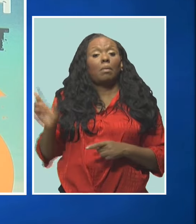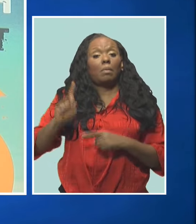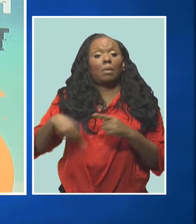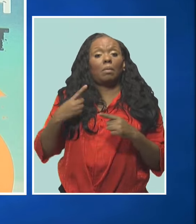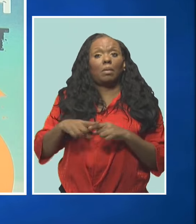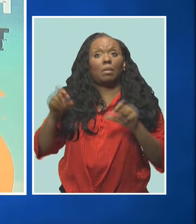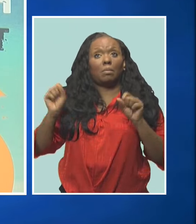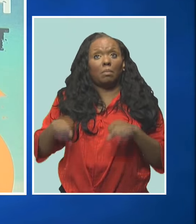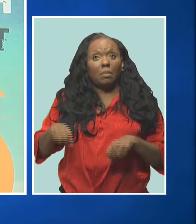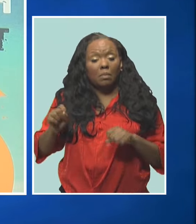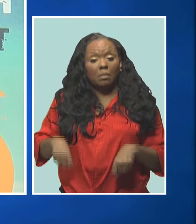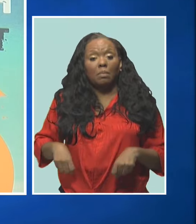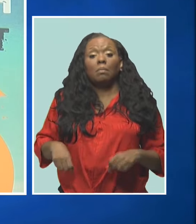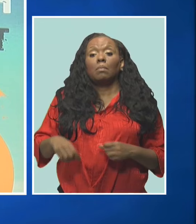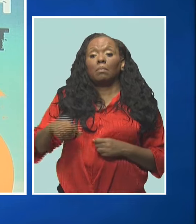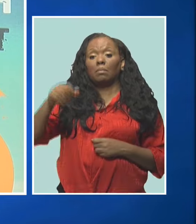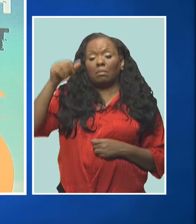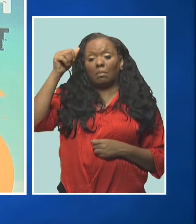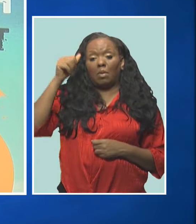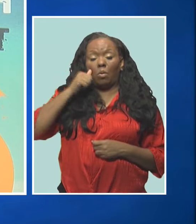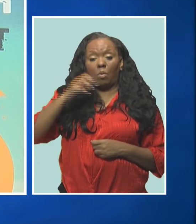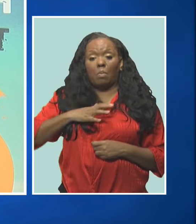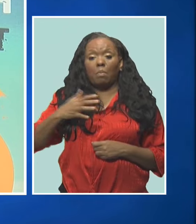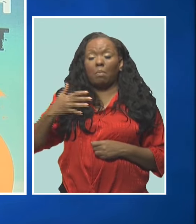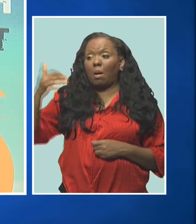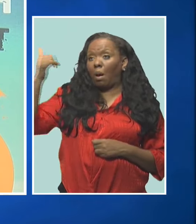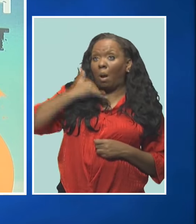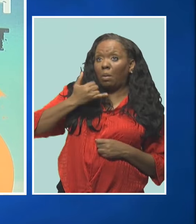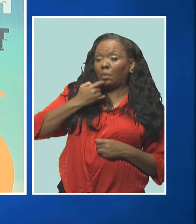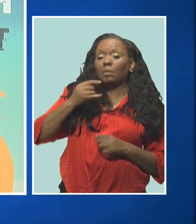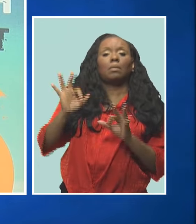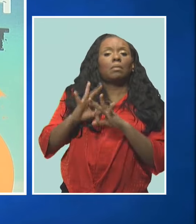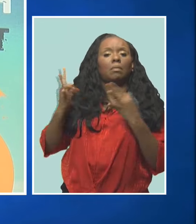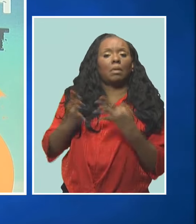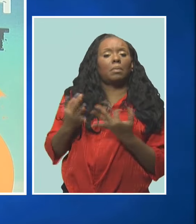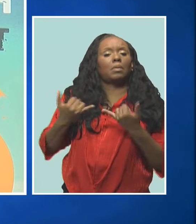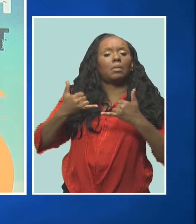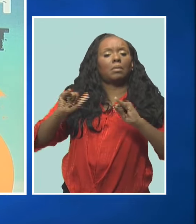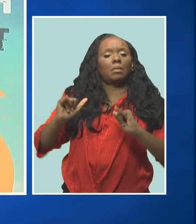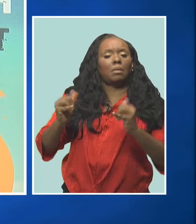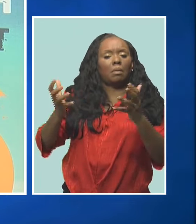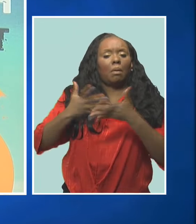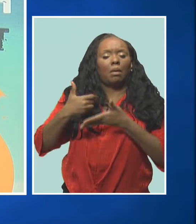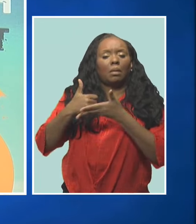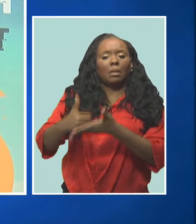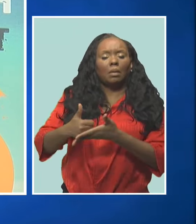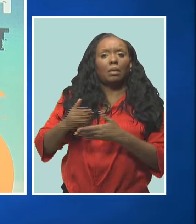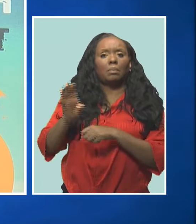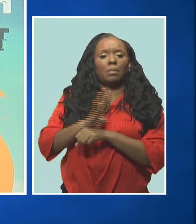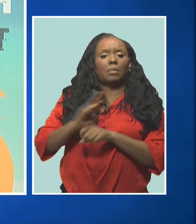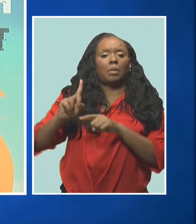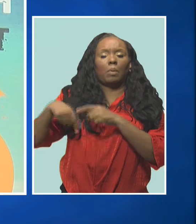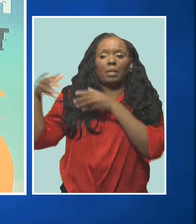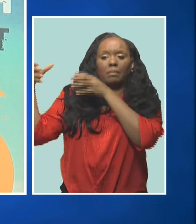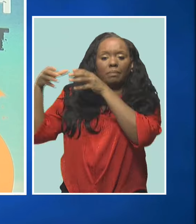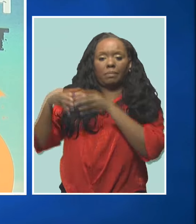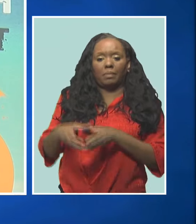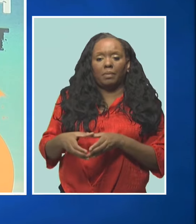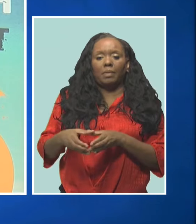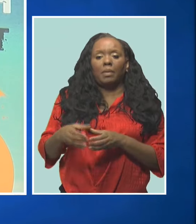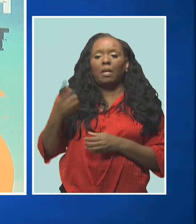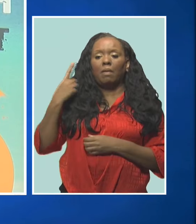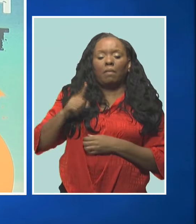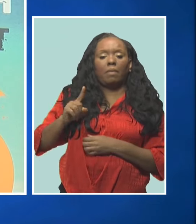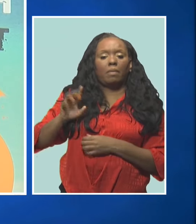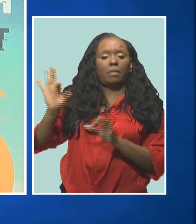travel, Karen immediately called me and said the family still wants to make some contribution to Barbados when they are here for the